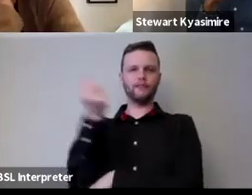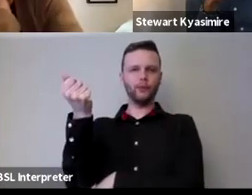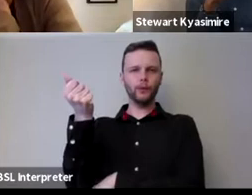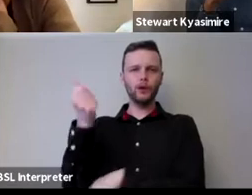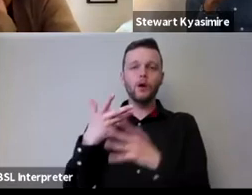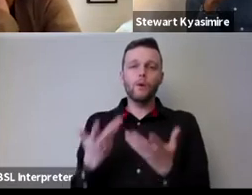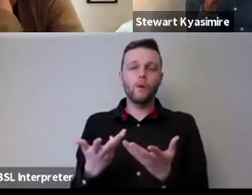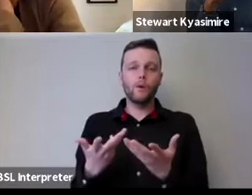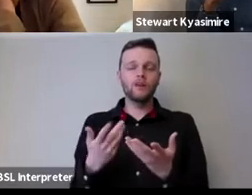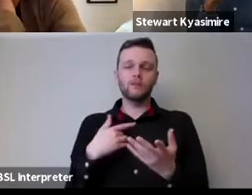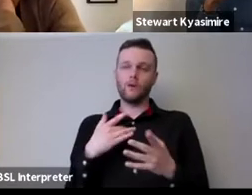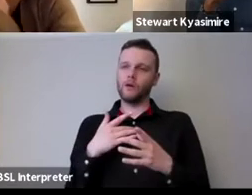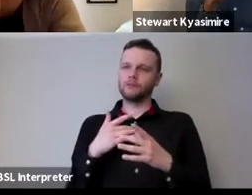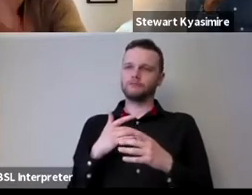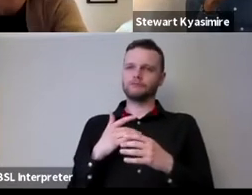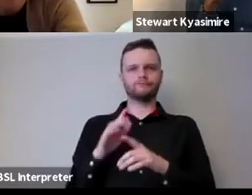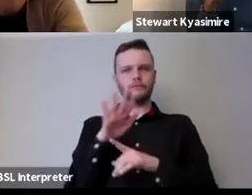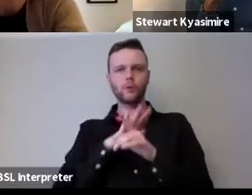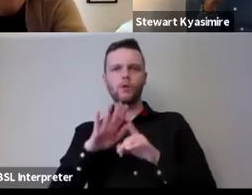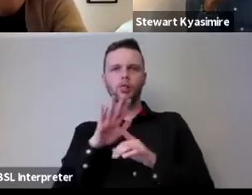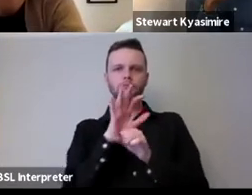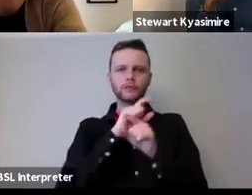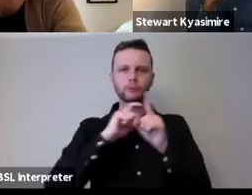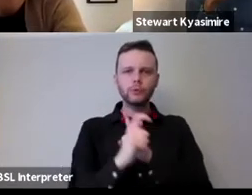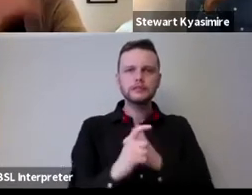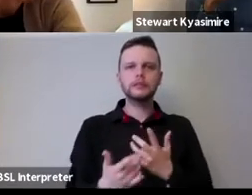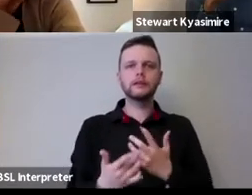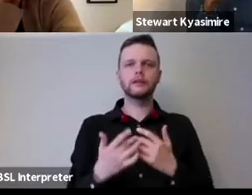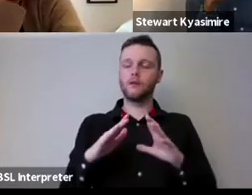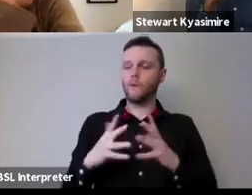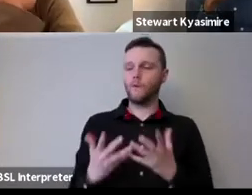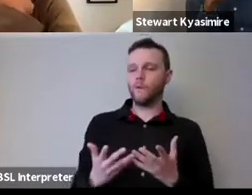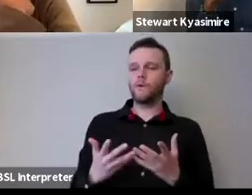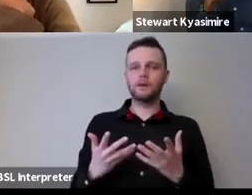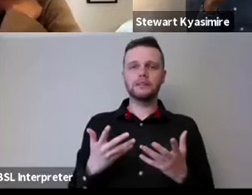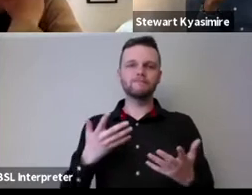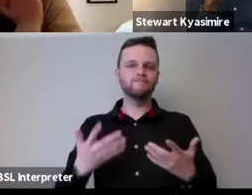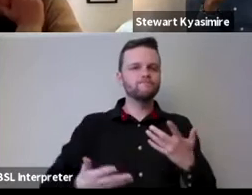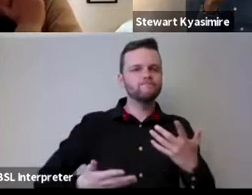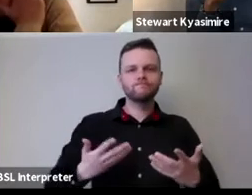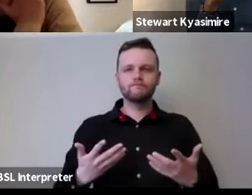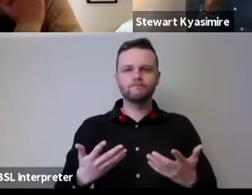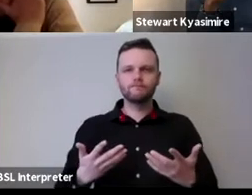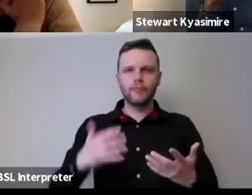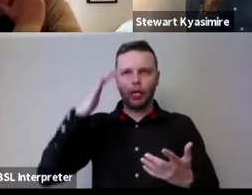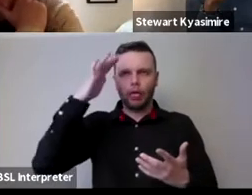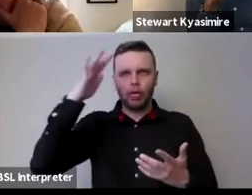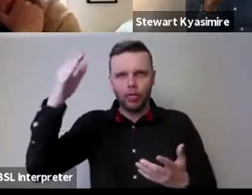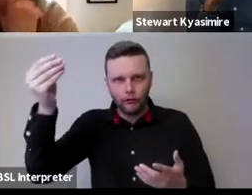for local community is it for um uh i've lost my thread